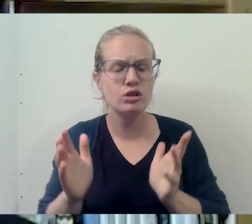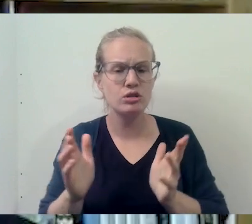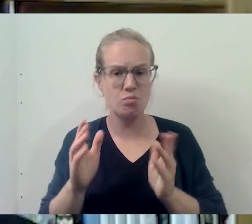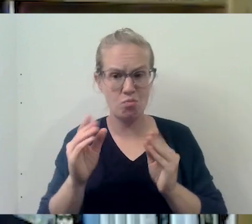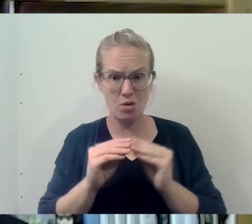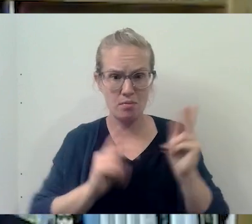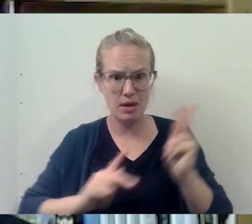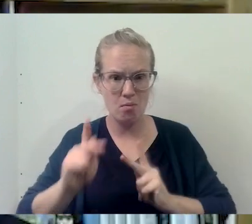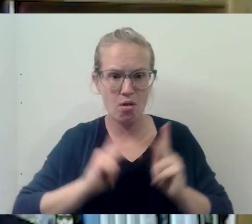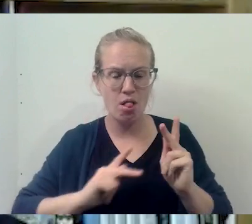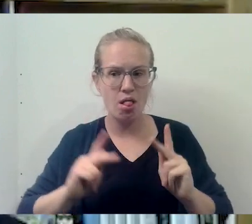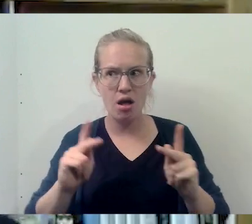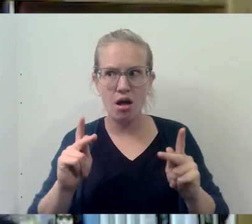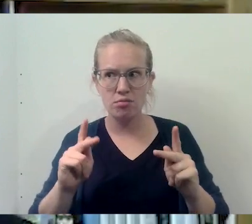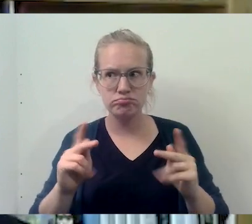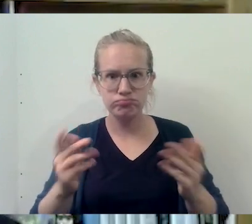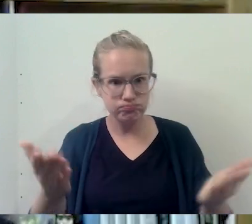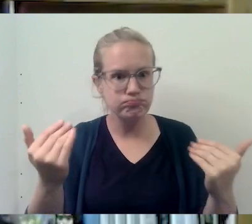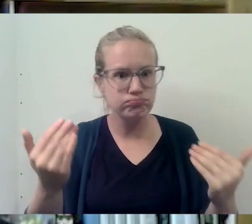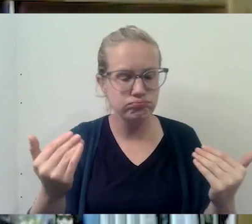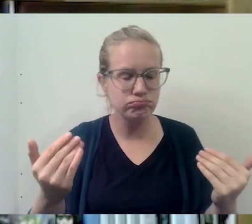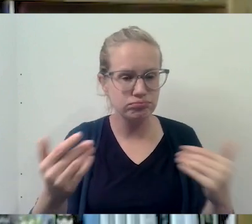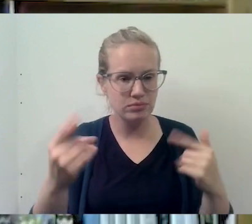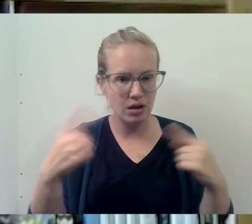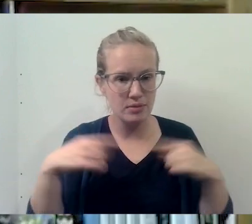bring more people, uh, to the table.